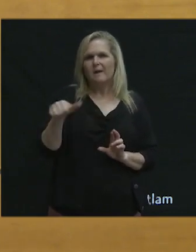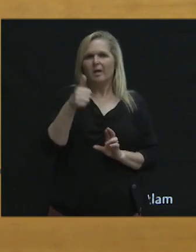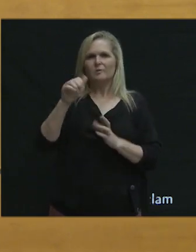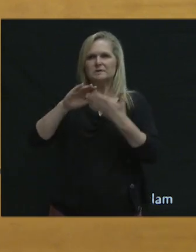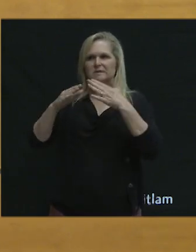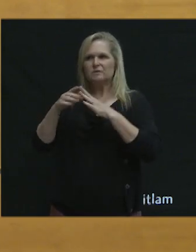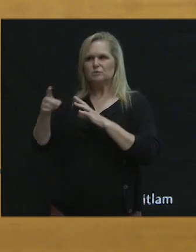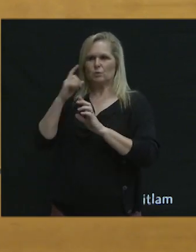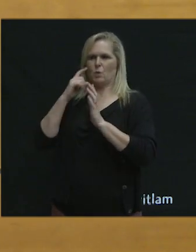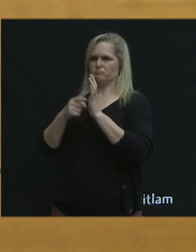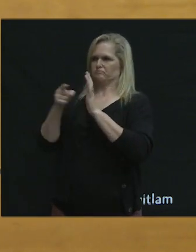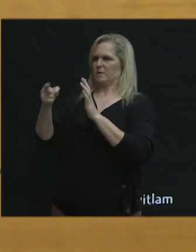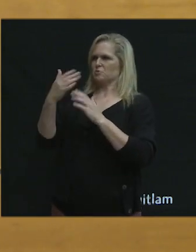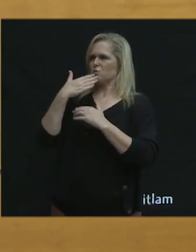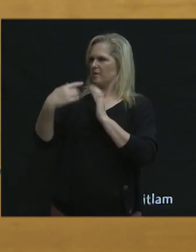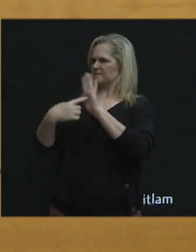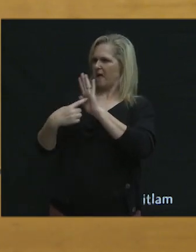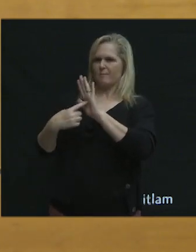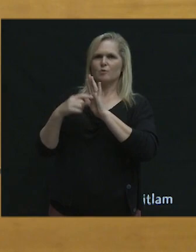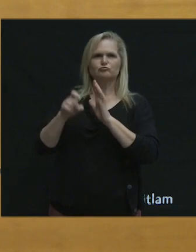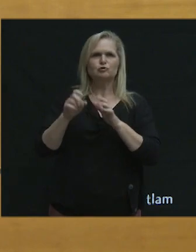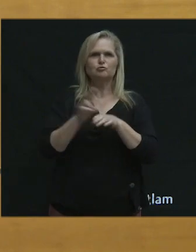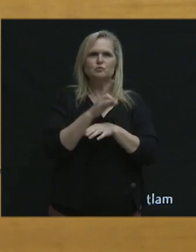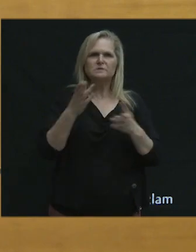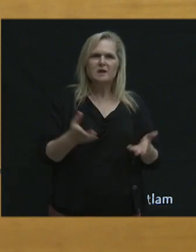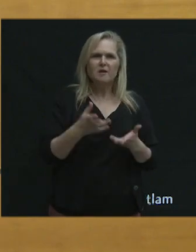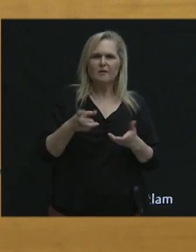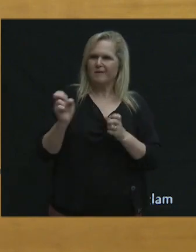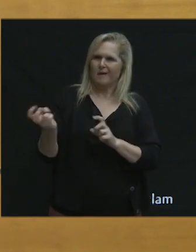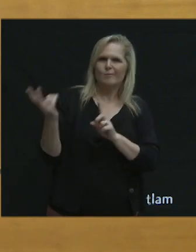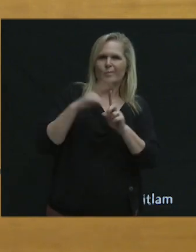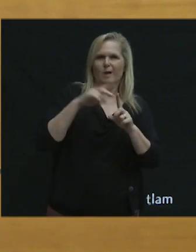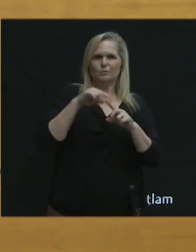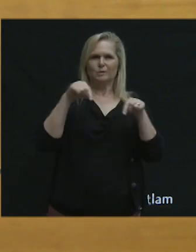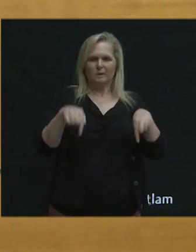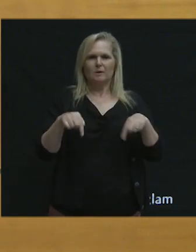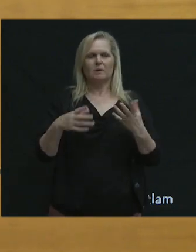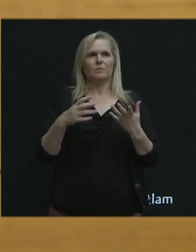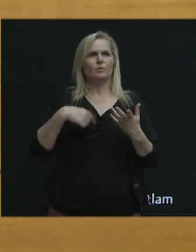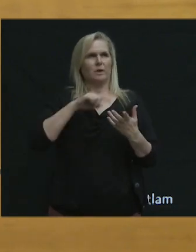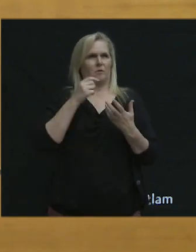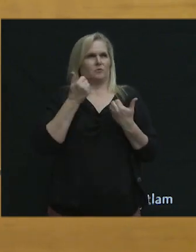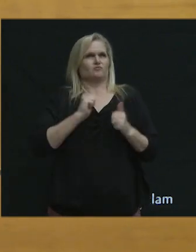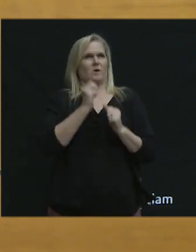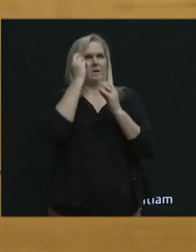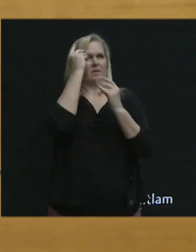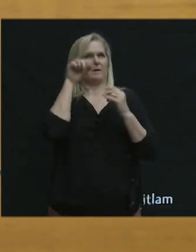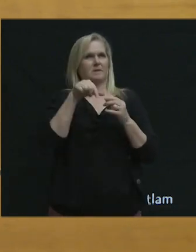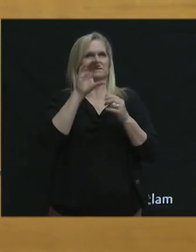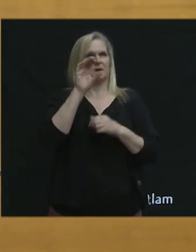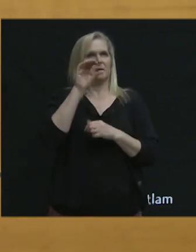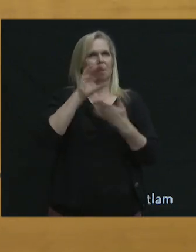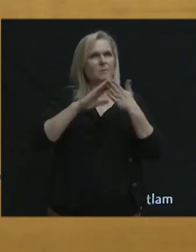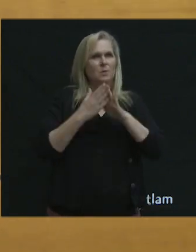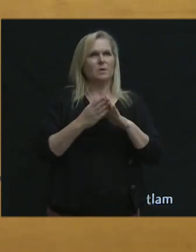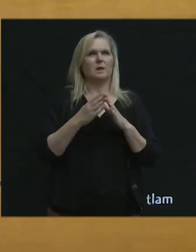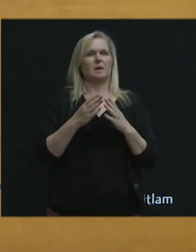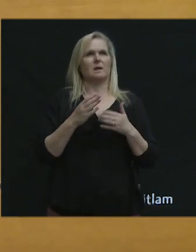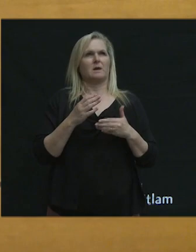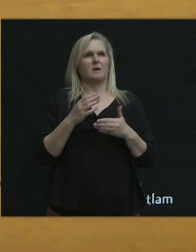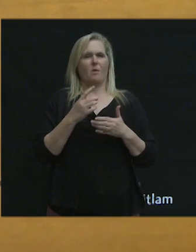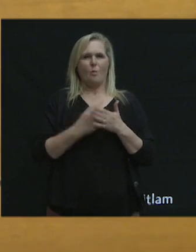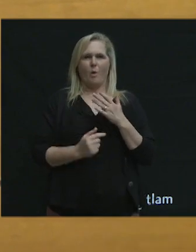that you want to kind of illustrate or bring insights to? But just I think we're trying to, I think, as a community, think, well, what kind of pace of change